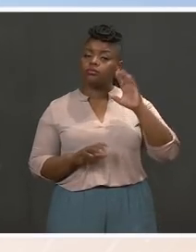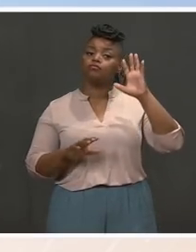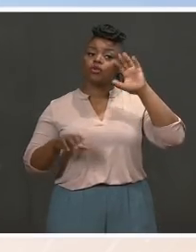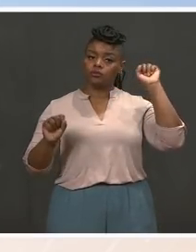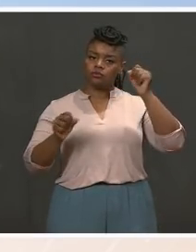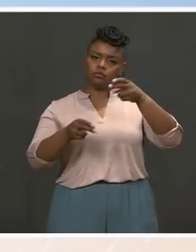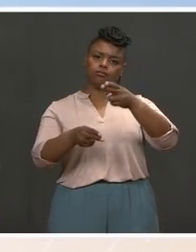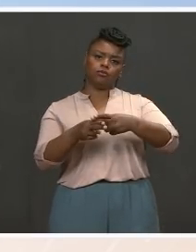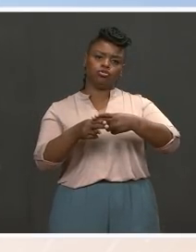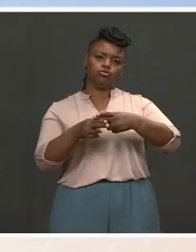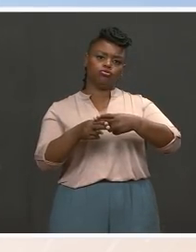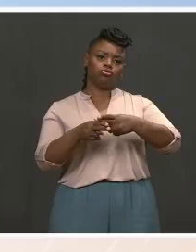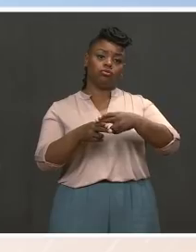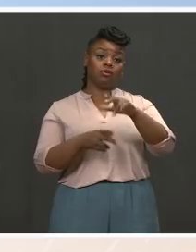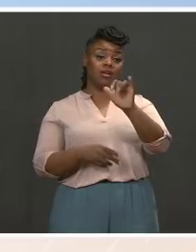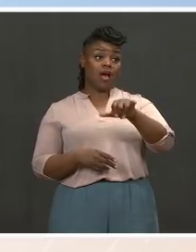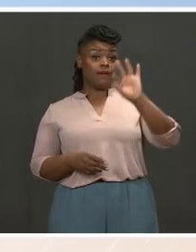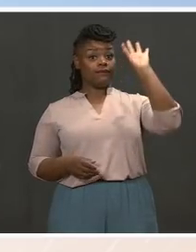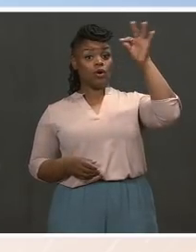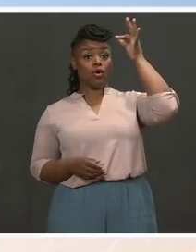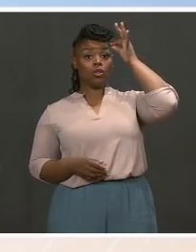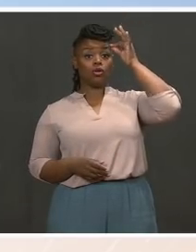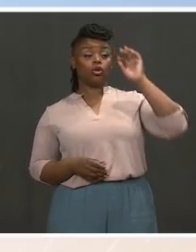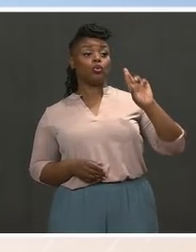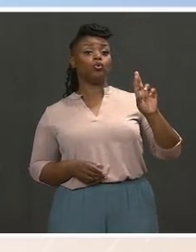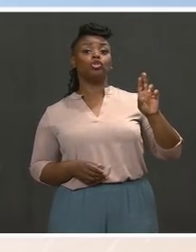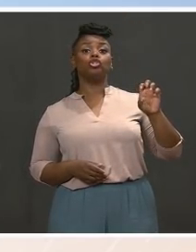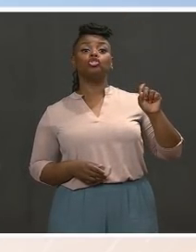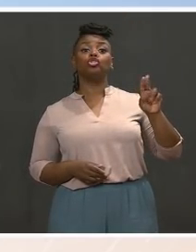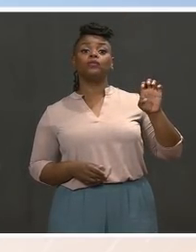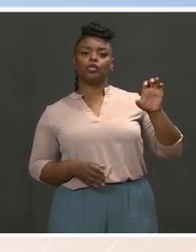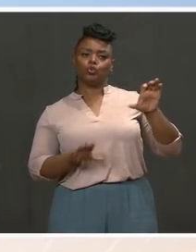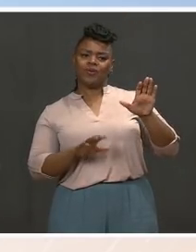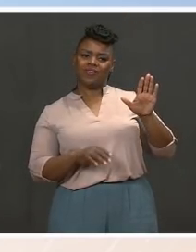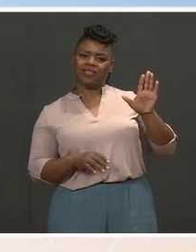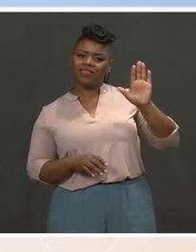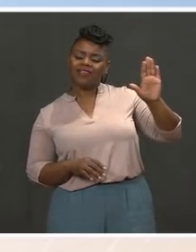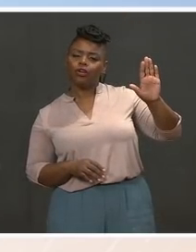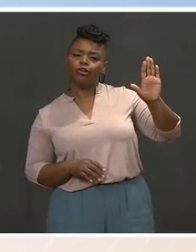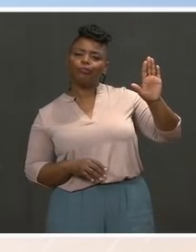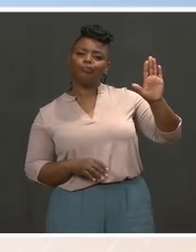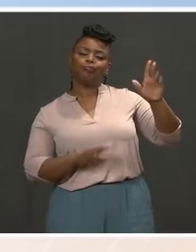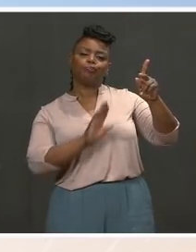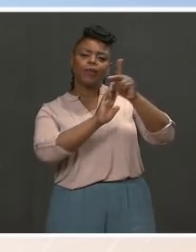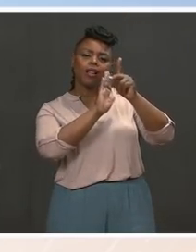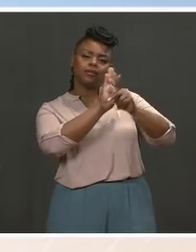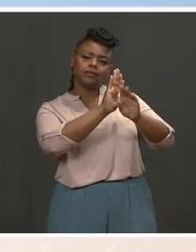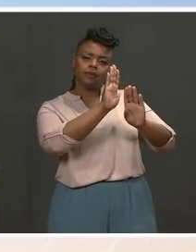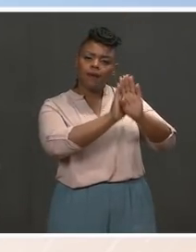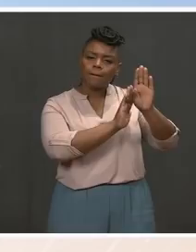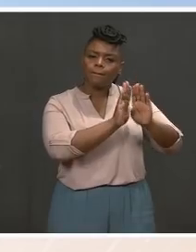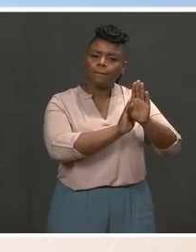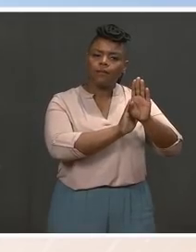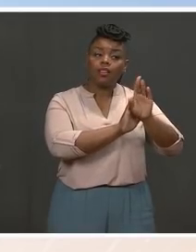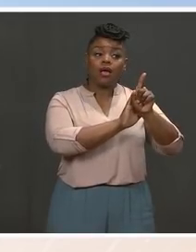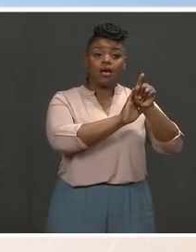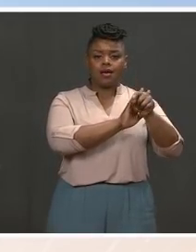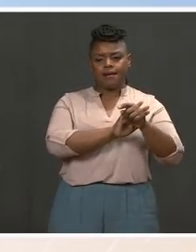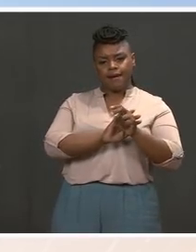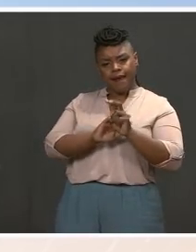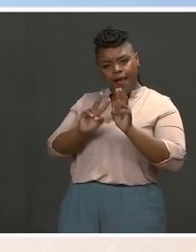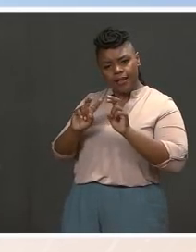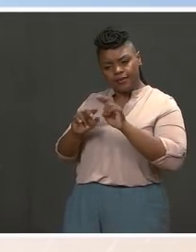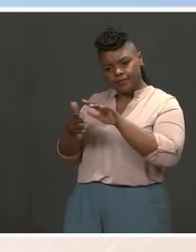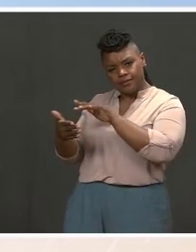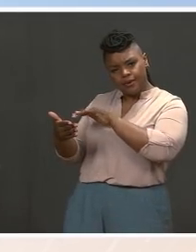as the Federal Reserve is doing its monetary policy, it is looking not just for the average unemployment rate to change. He is looking